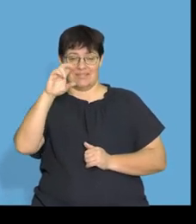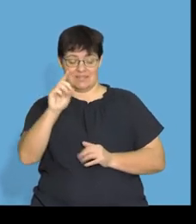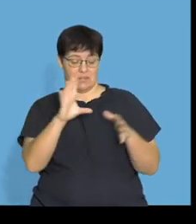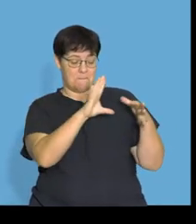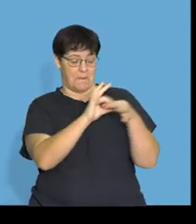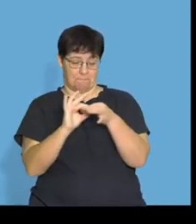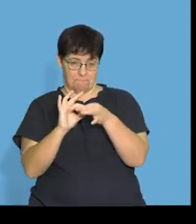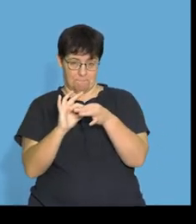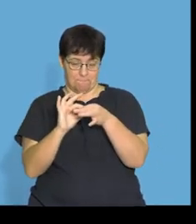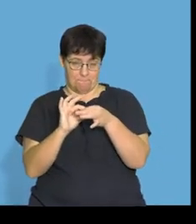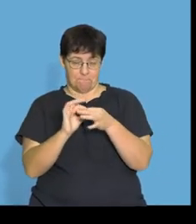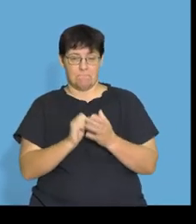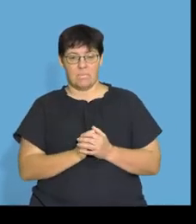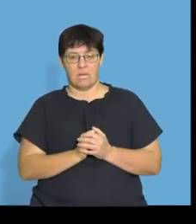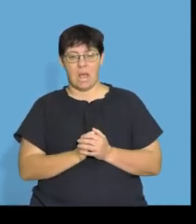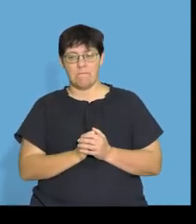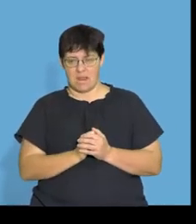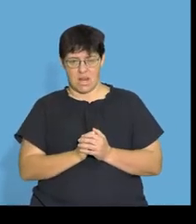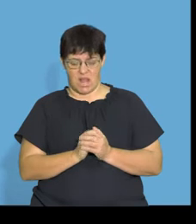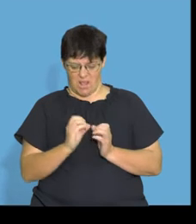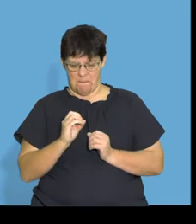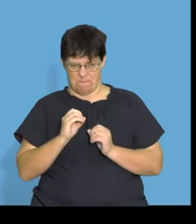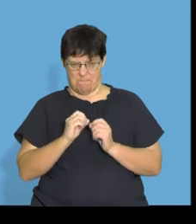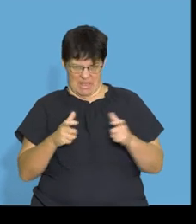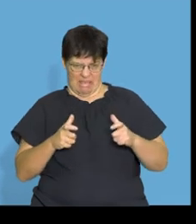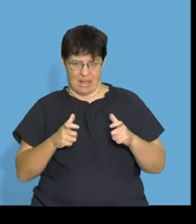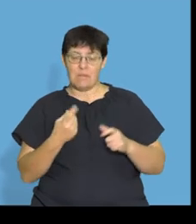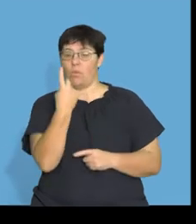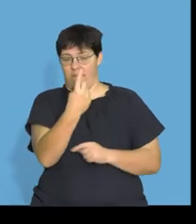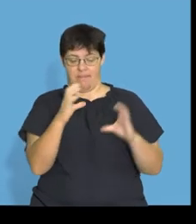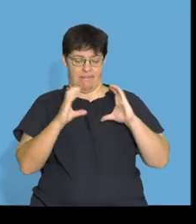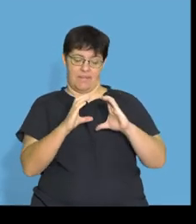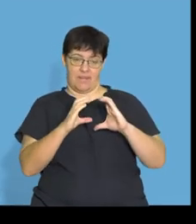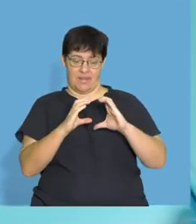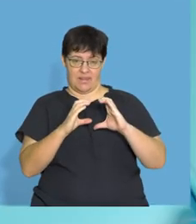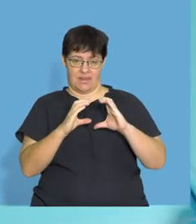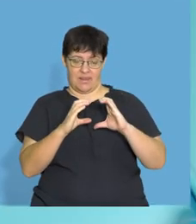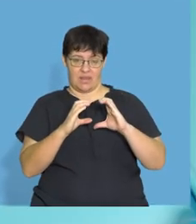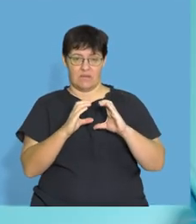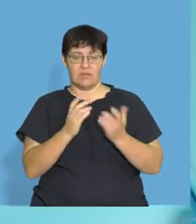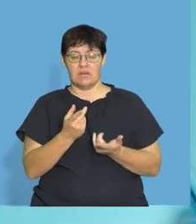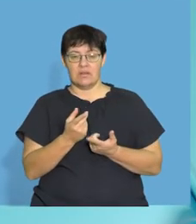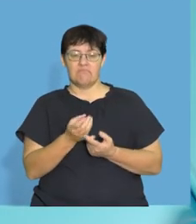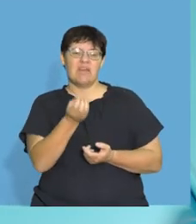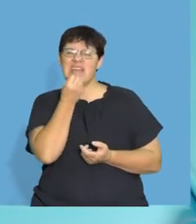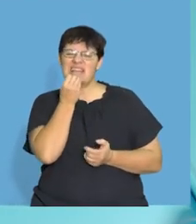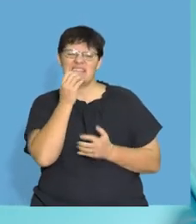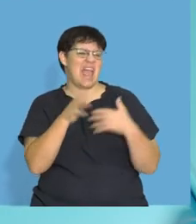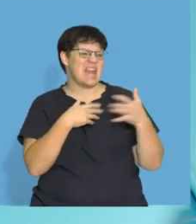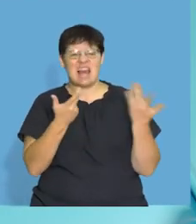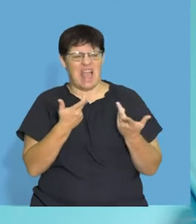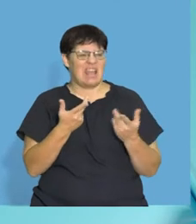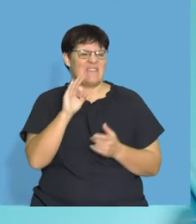joined together. They won. They were a biggish molecule, but they won molecule. And you see, when you eat anything